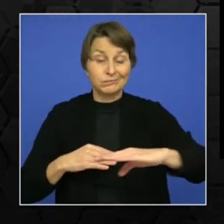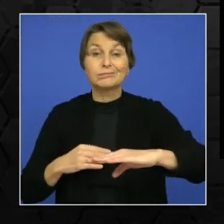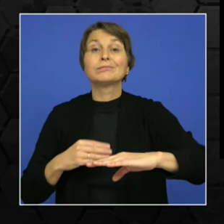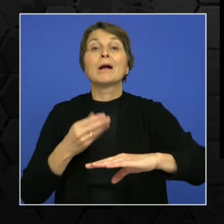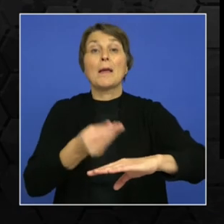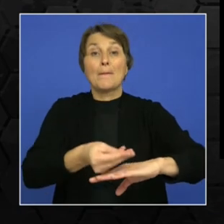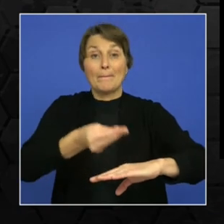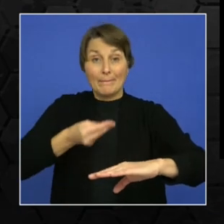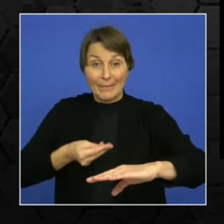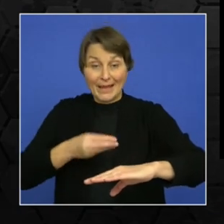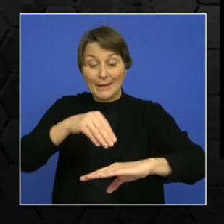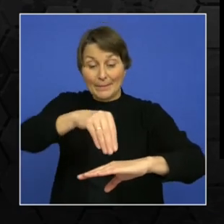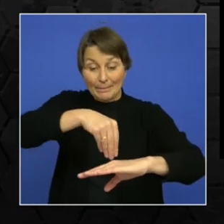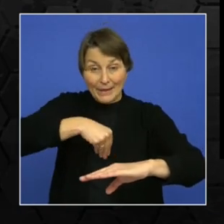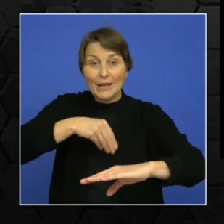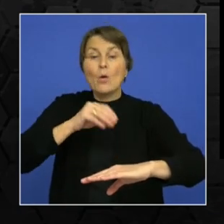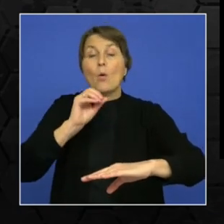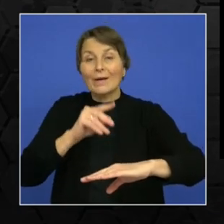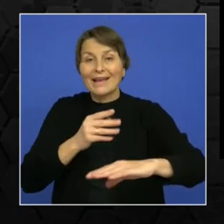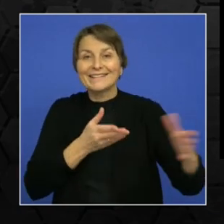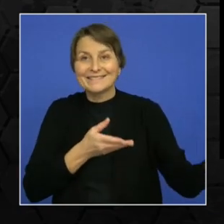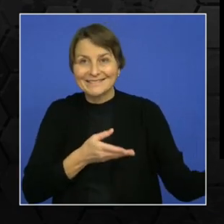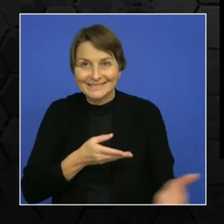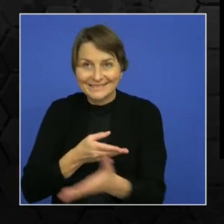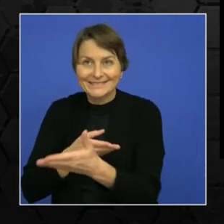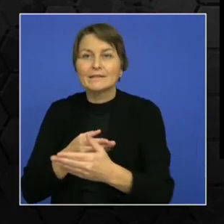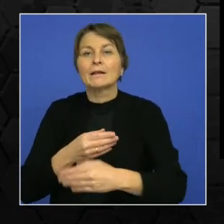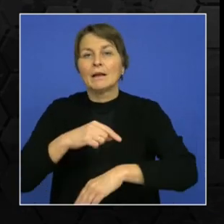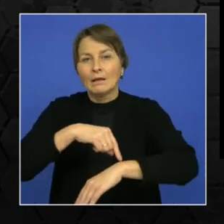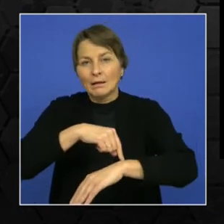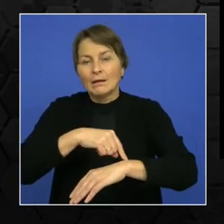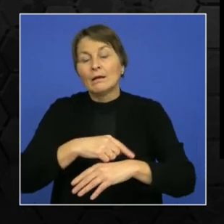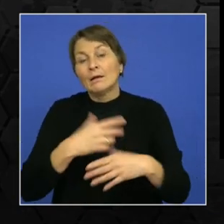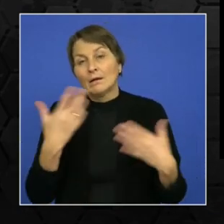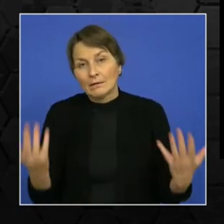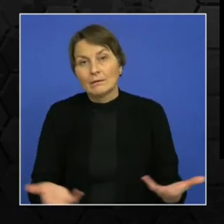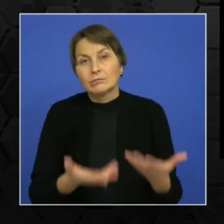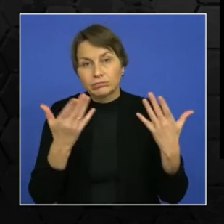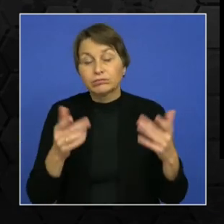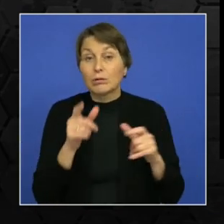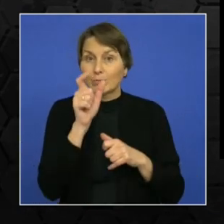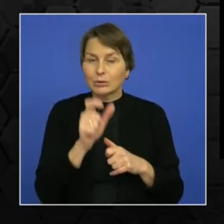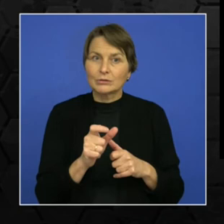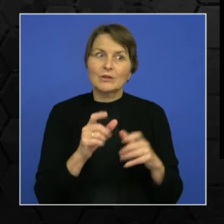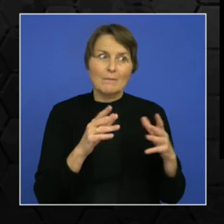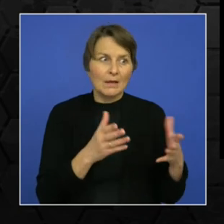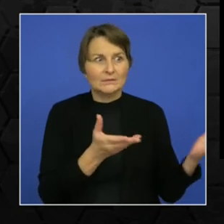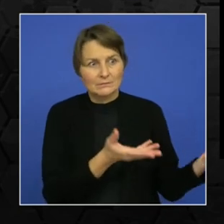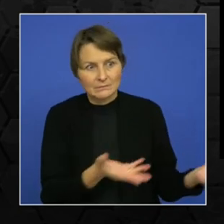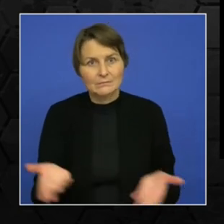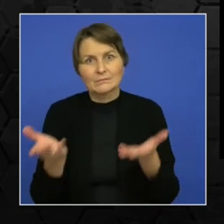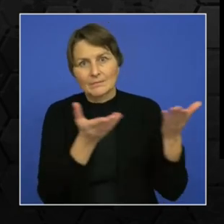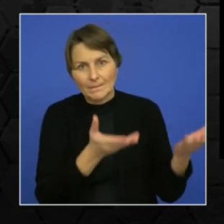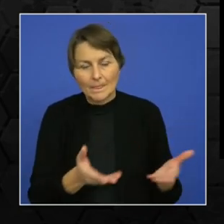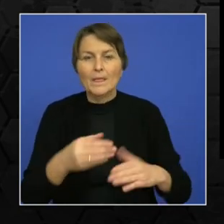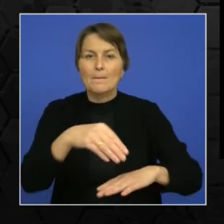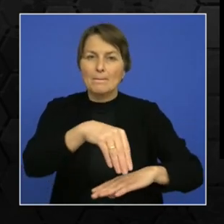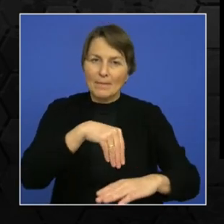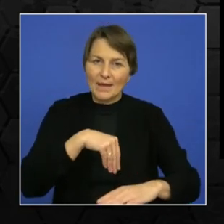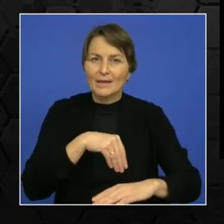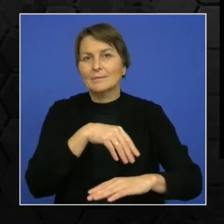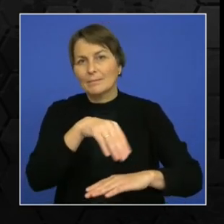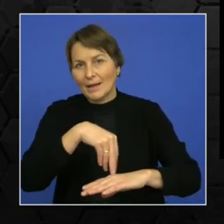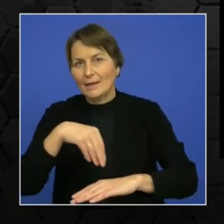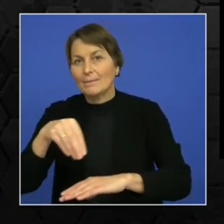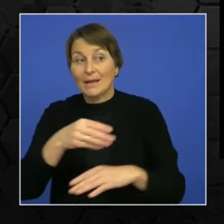the second one moves, would the second one be able to shift and take its place. Right? So this is a major problem that is